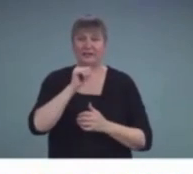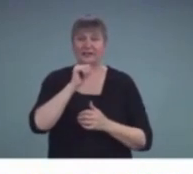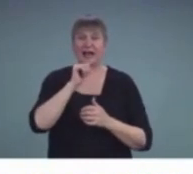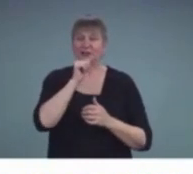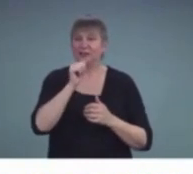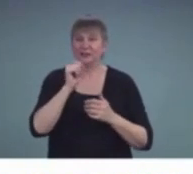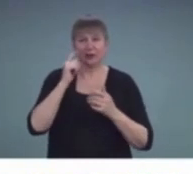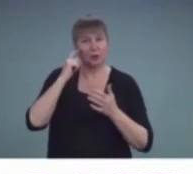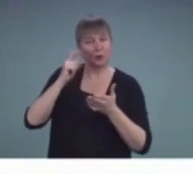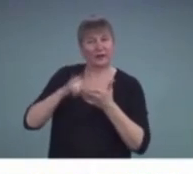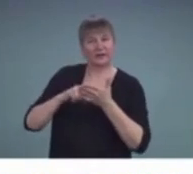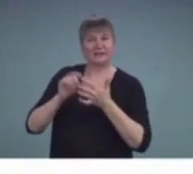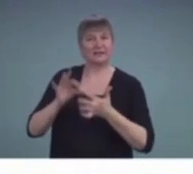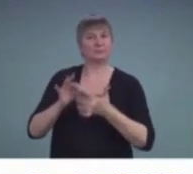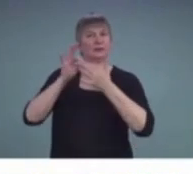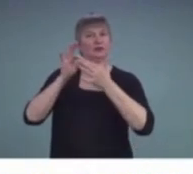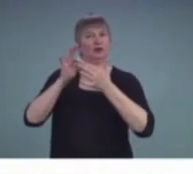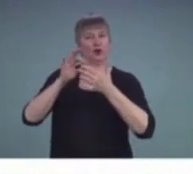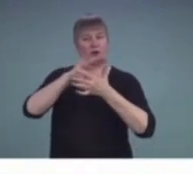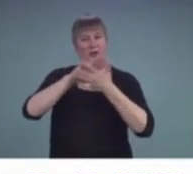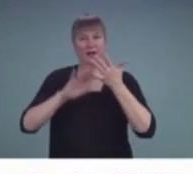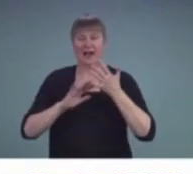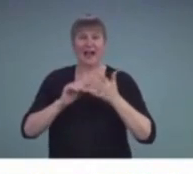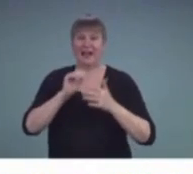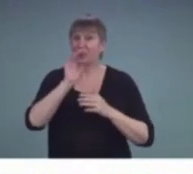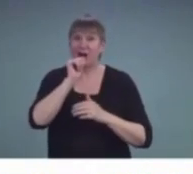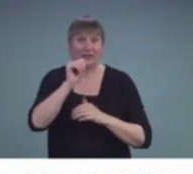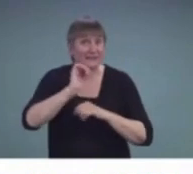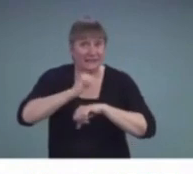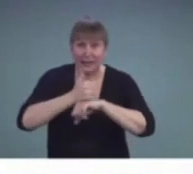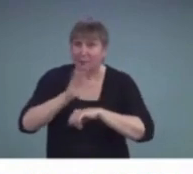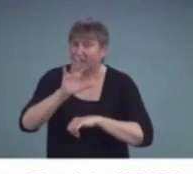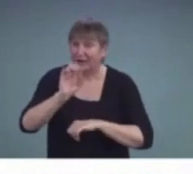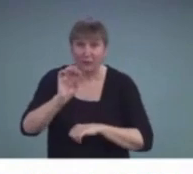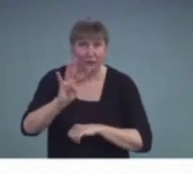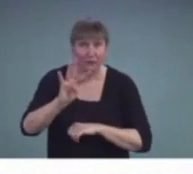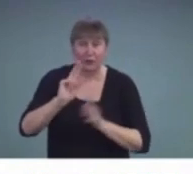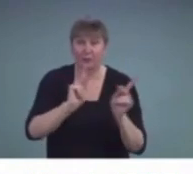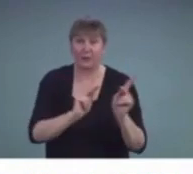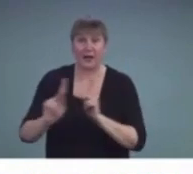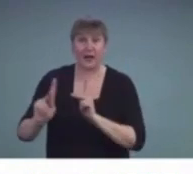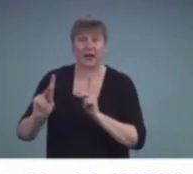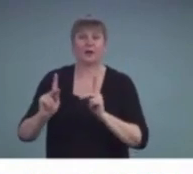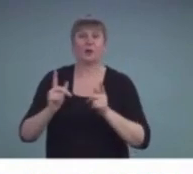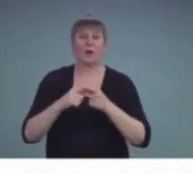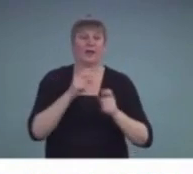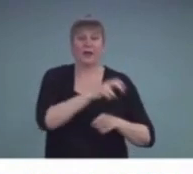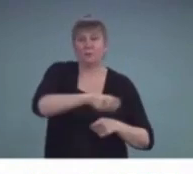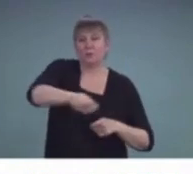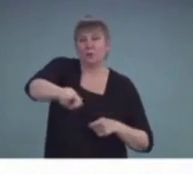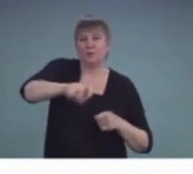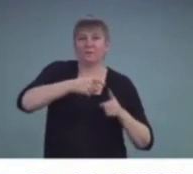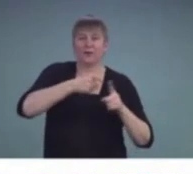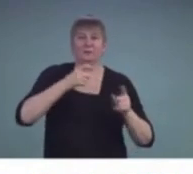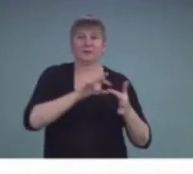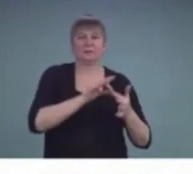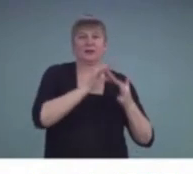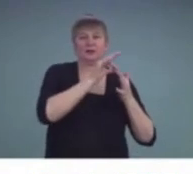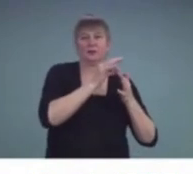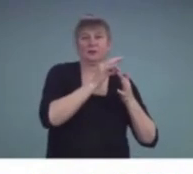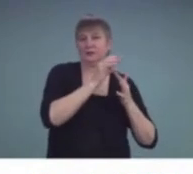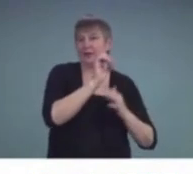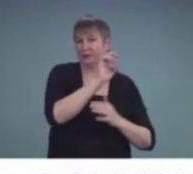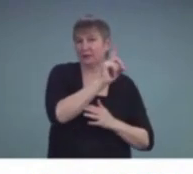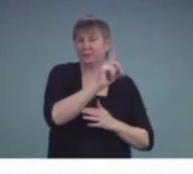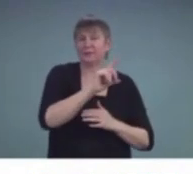didn't offer a 504 plan once he was staffed out of special education. In the U.S., a 504 plan